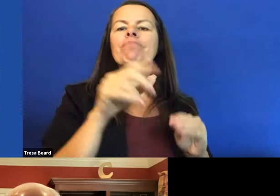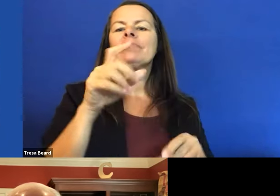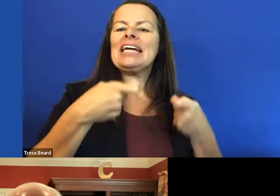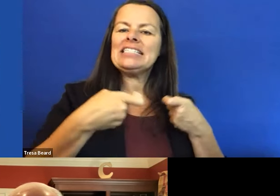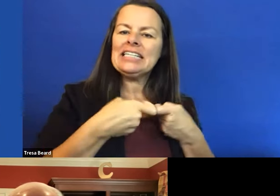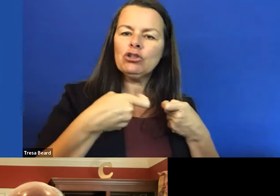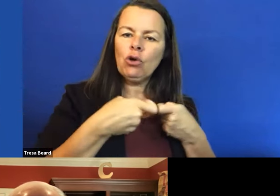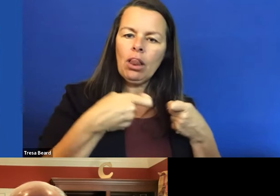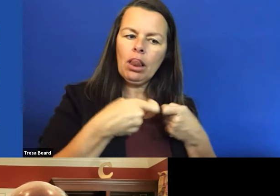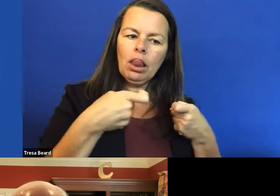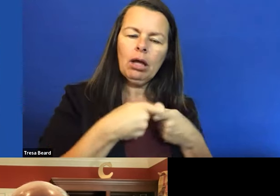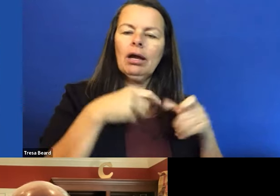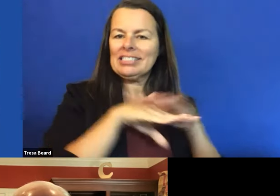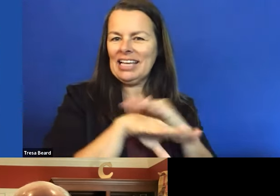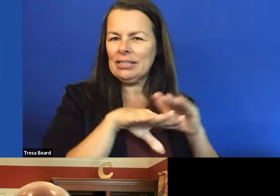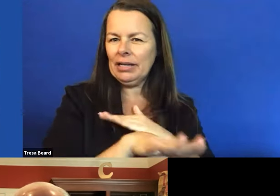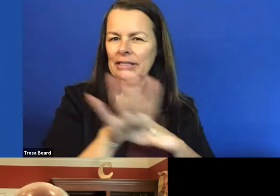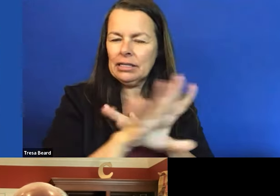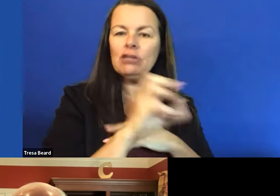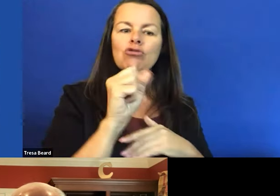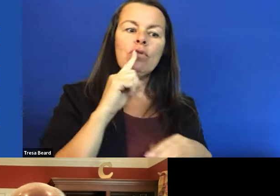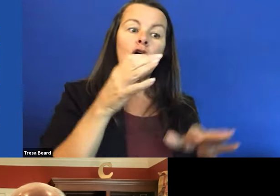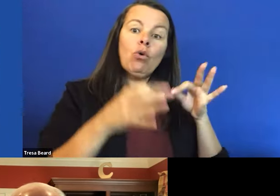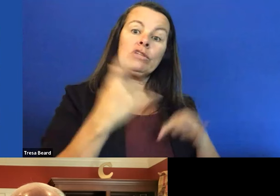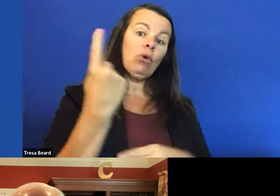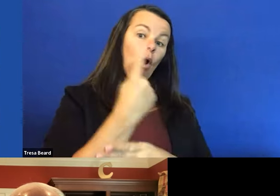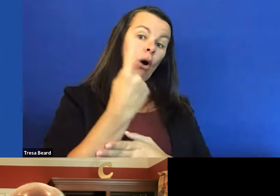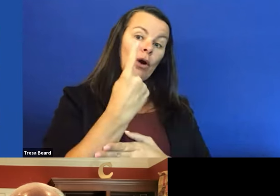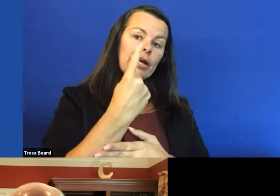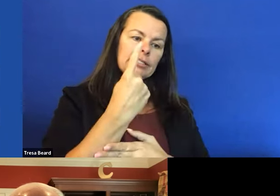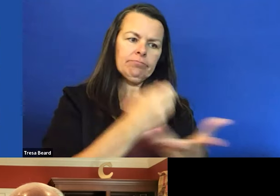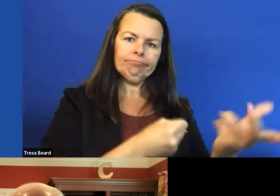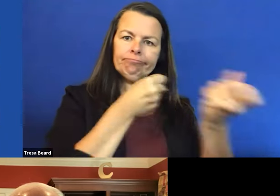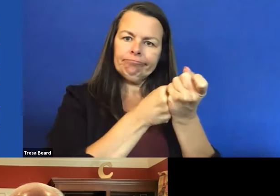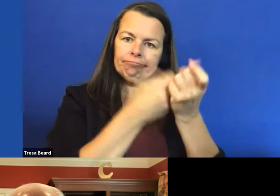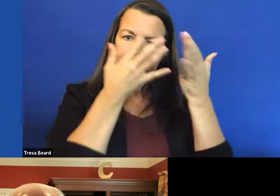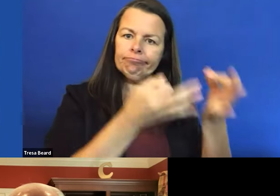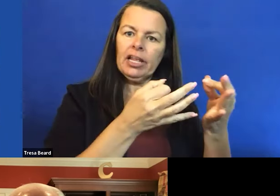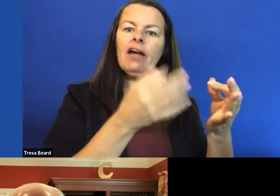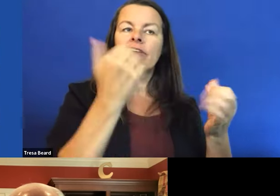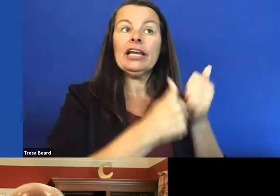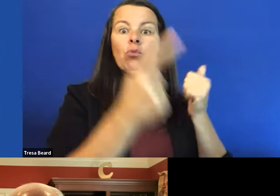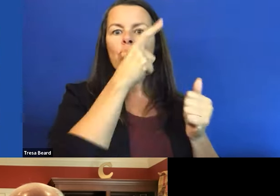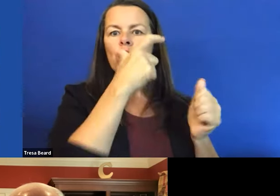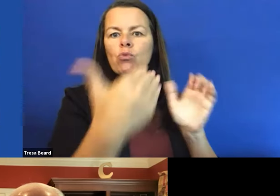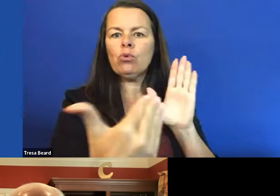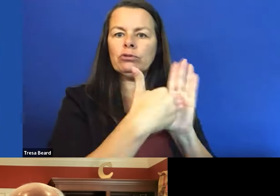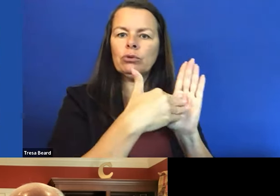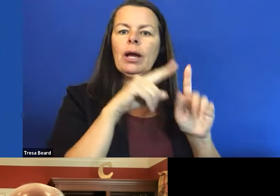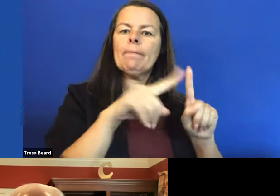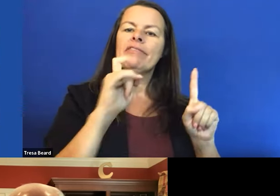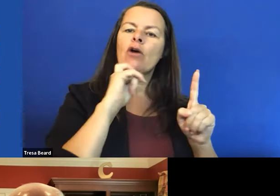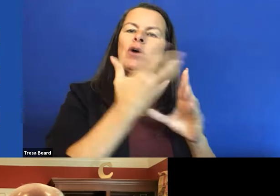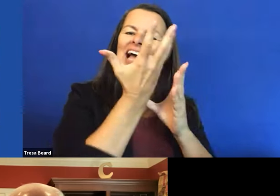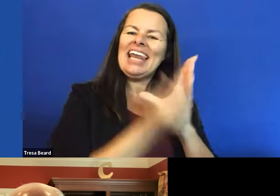the courts have always been ruling in favor of anybody that sued. But there was a lack of clarity